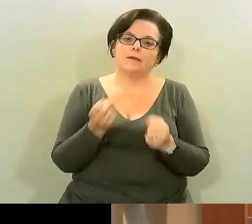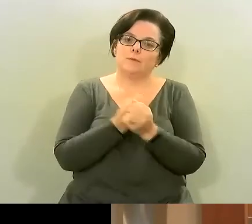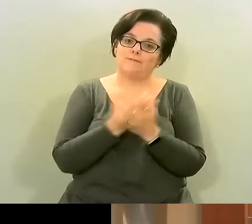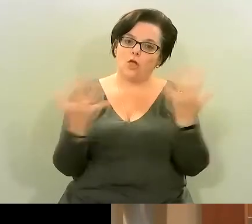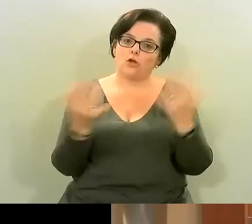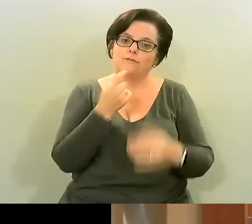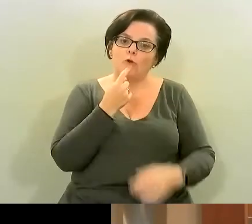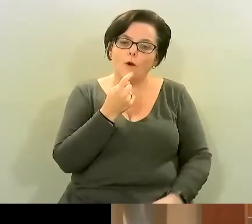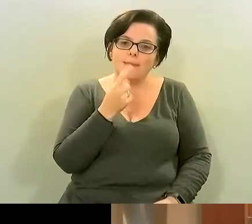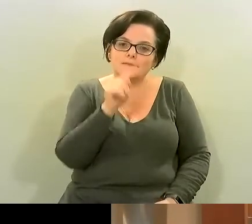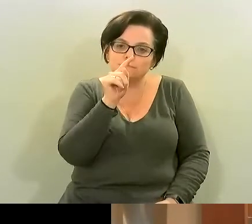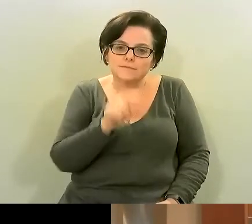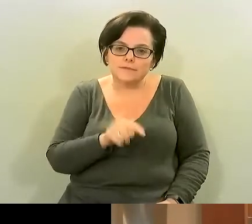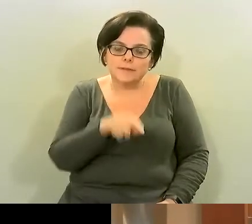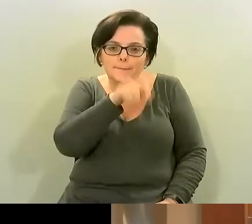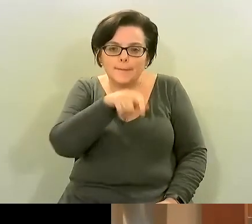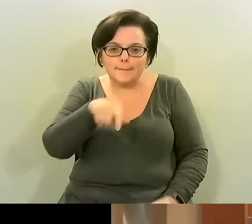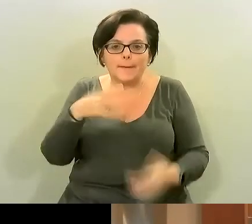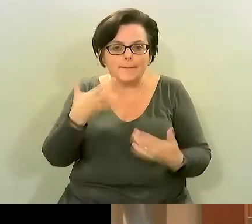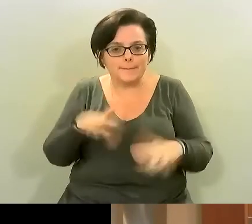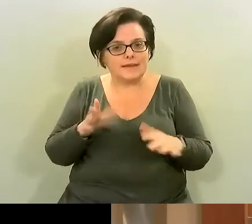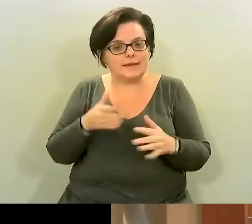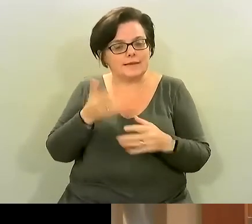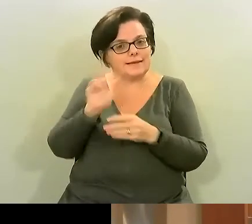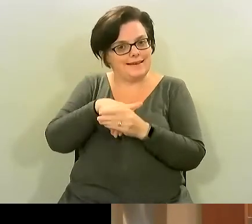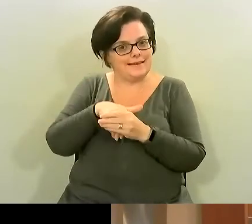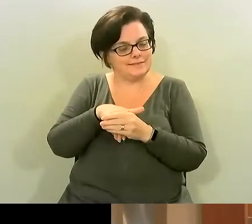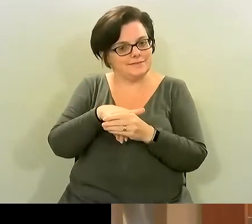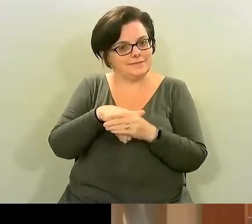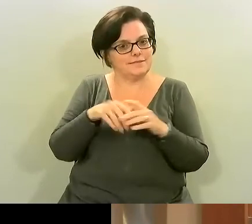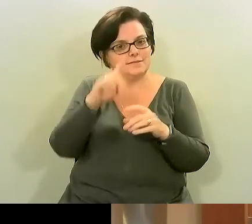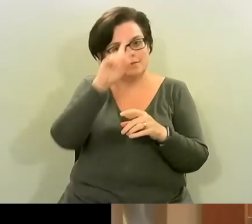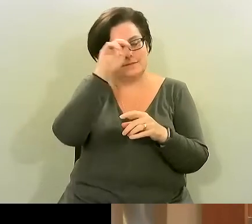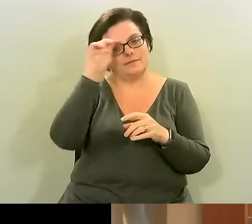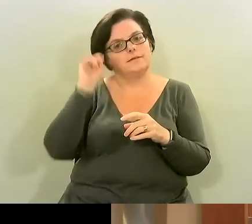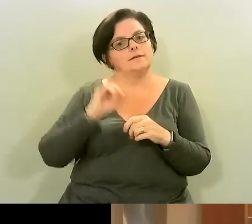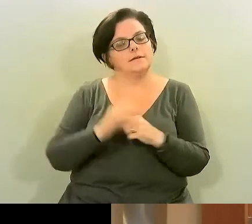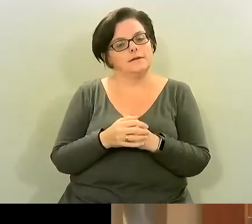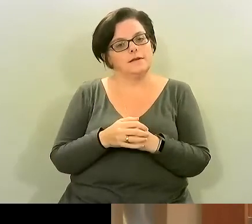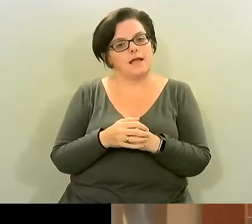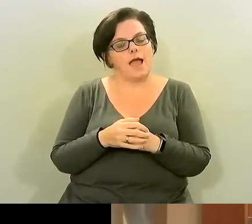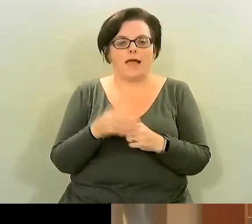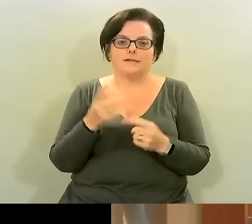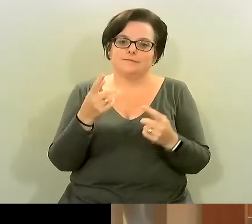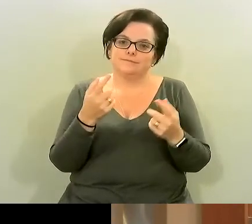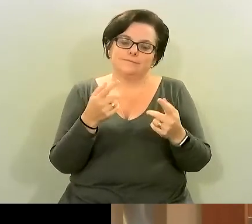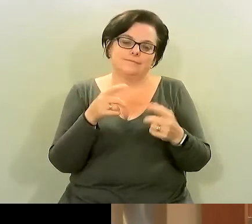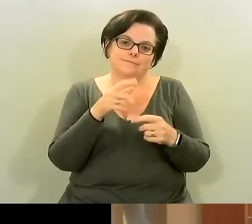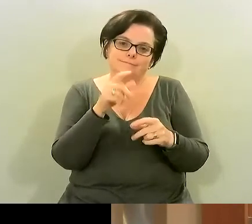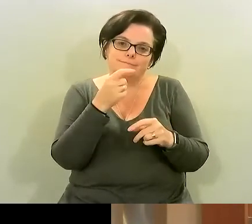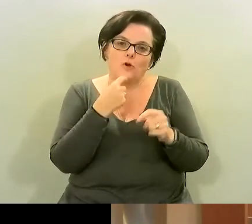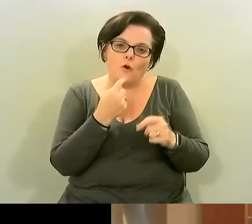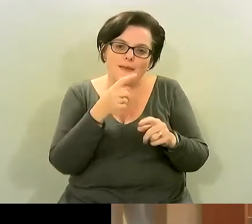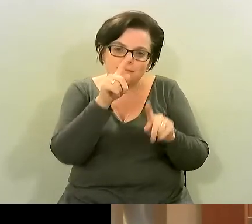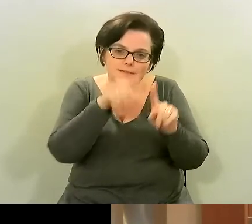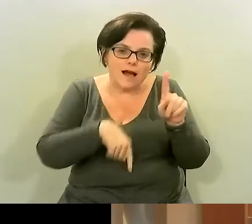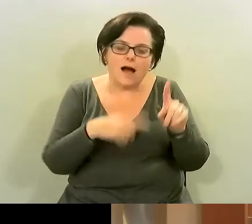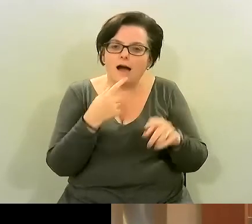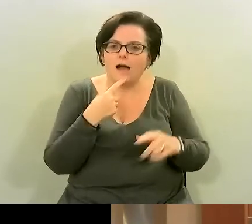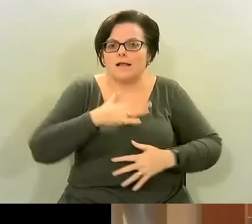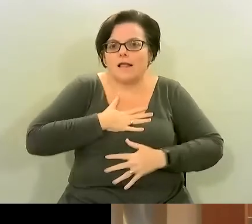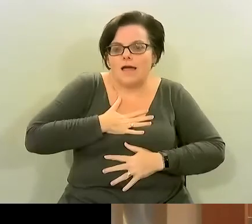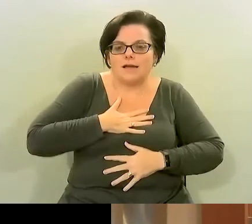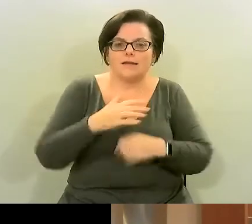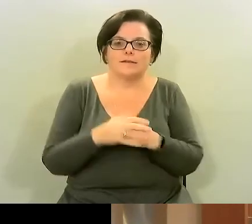from people who've been on the session and um people are really enjoying this they've got a lot out of it i'm getting